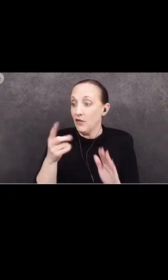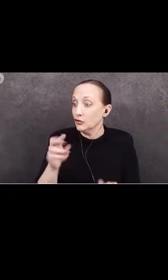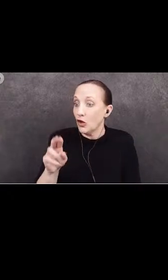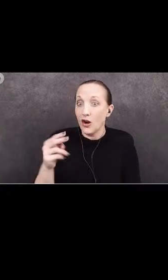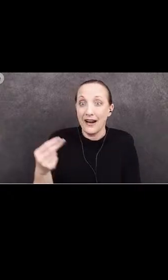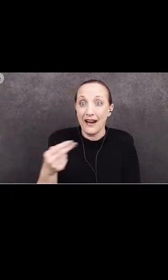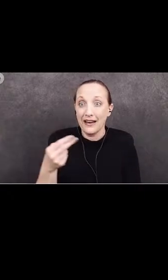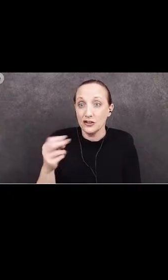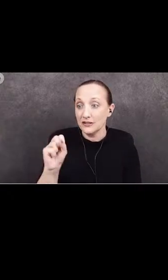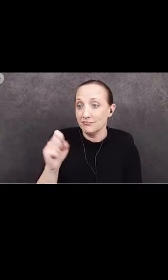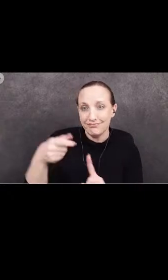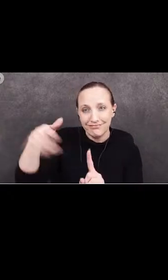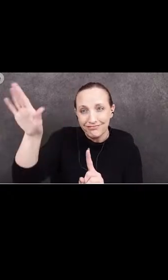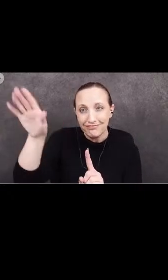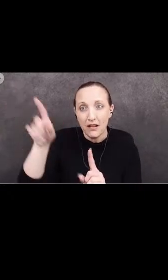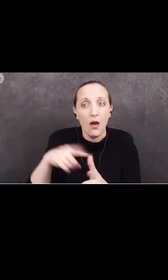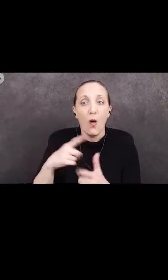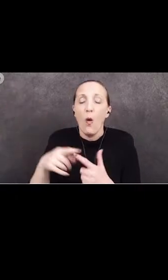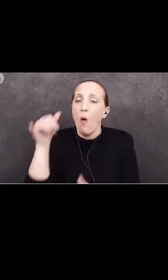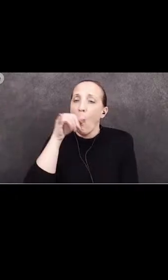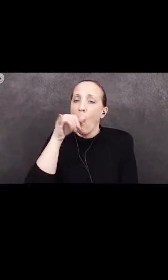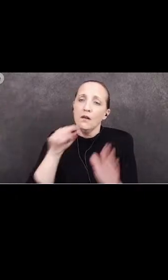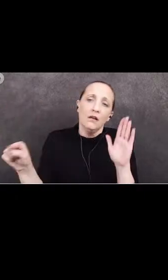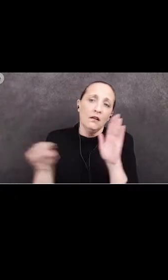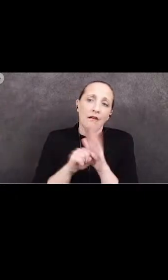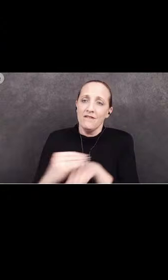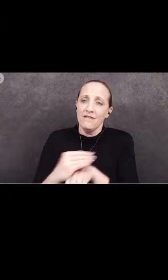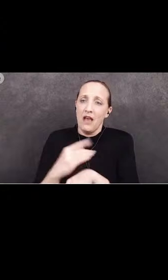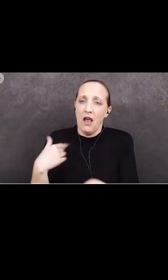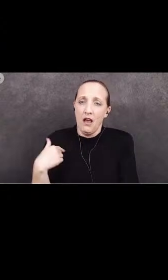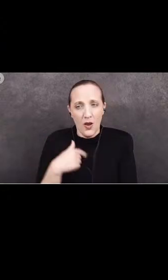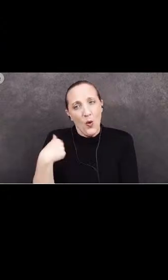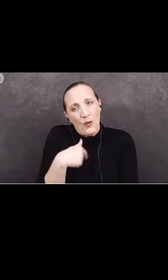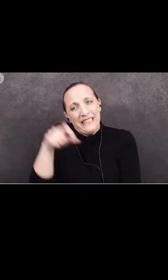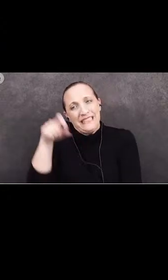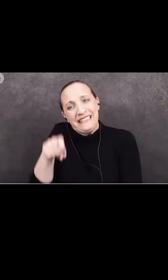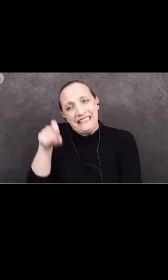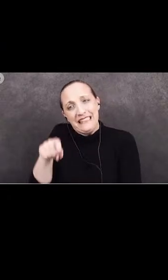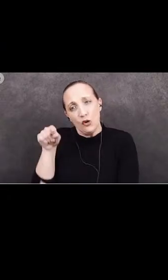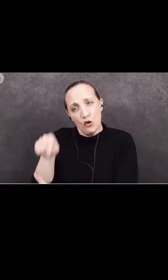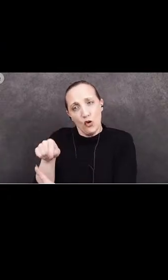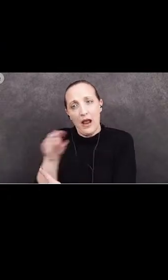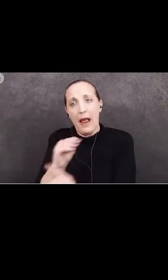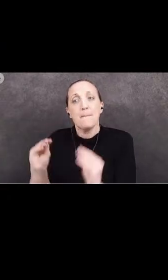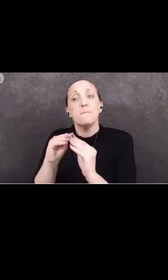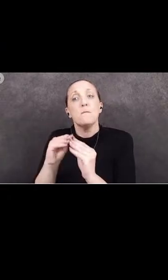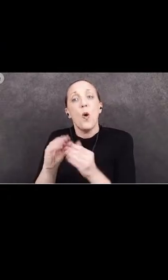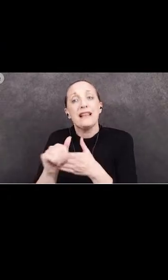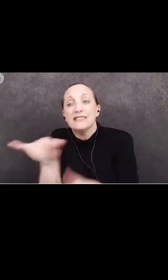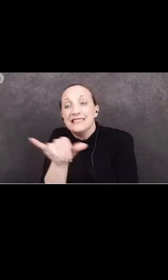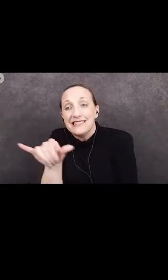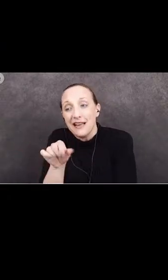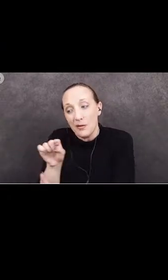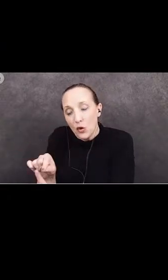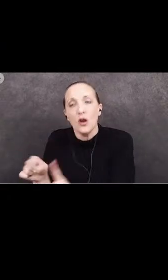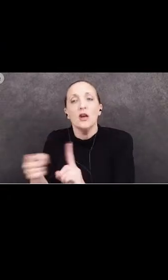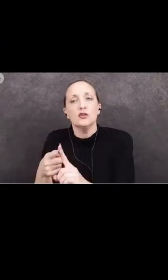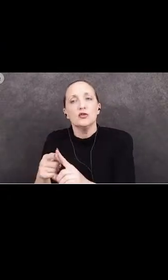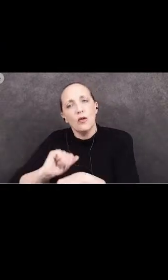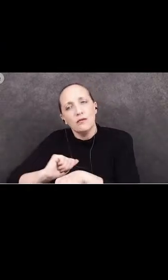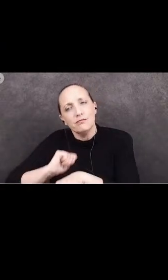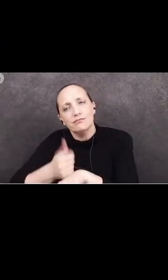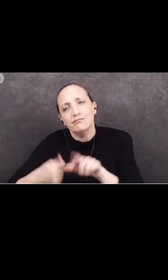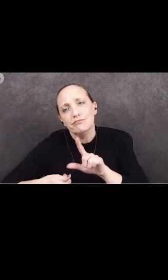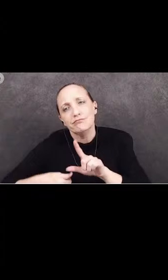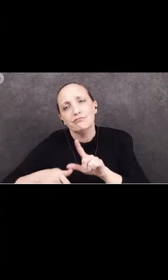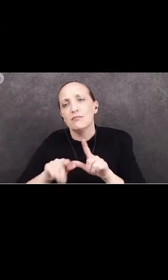relieved of her position at BHS. We need her and more leaders like her to restore the camaraderie that once existed on this